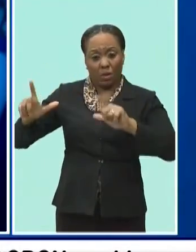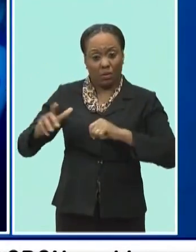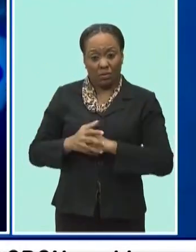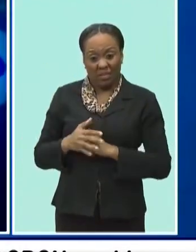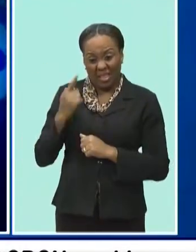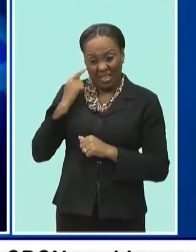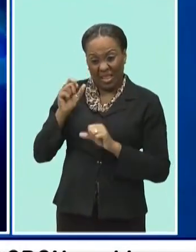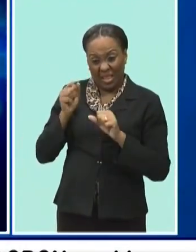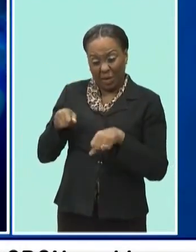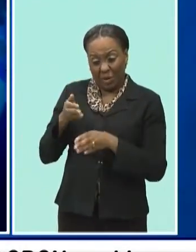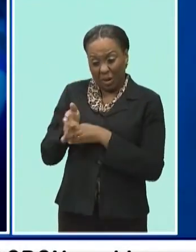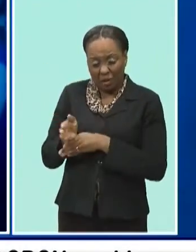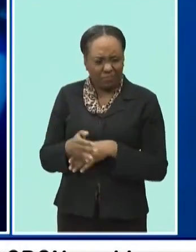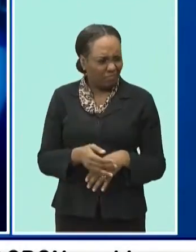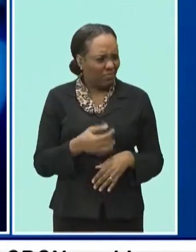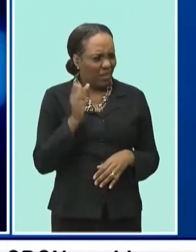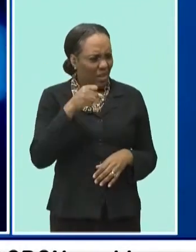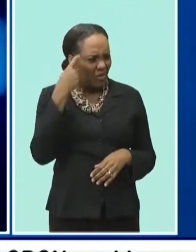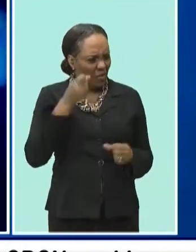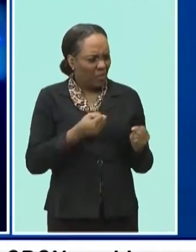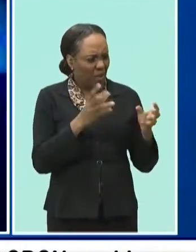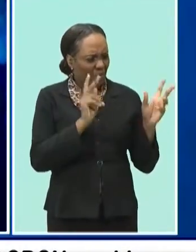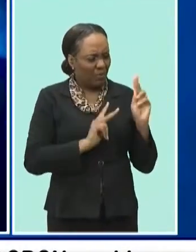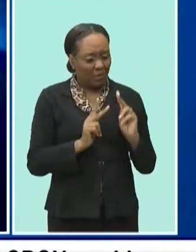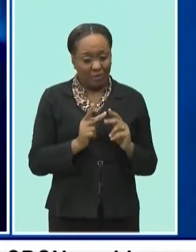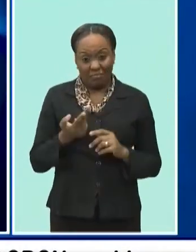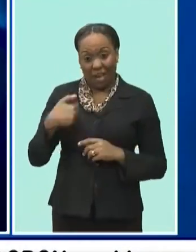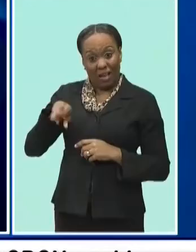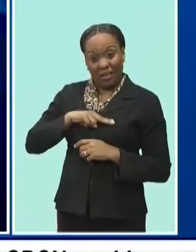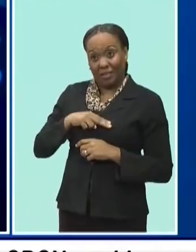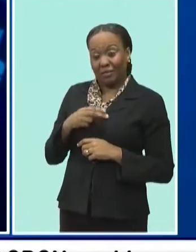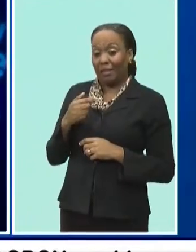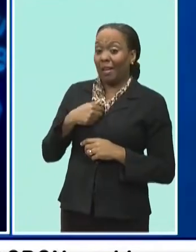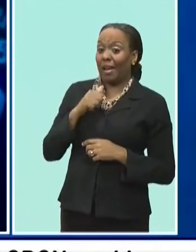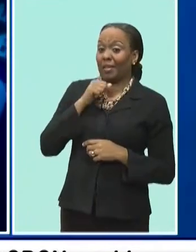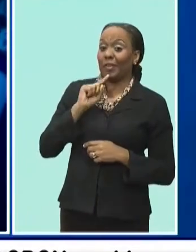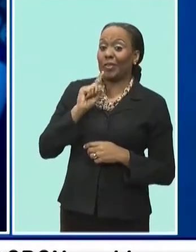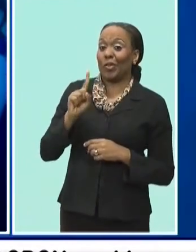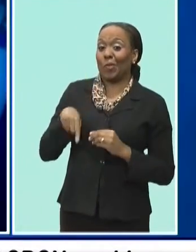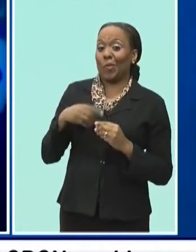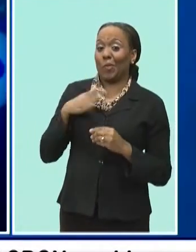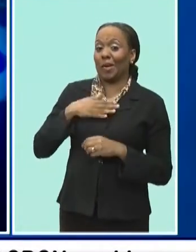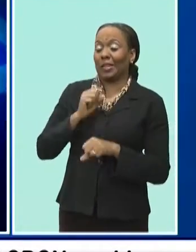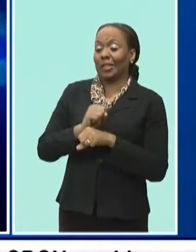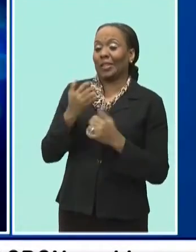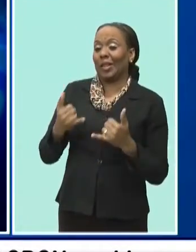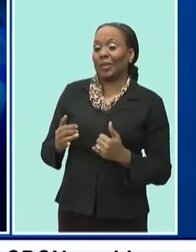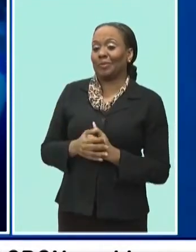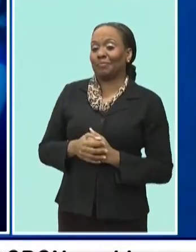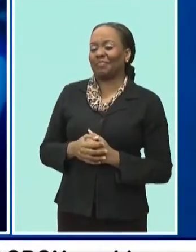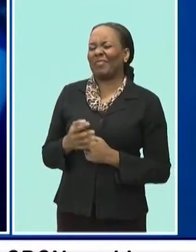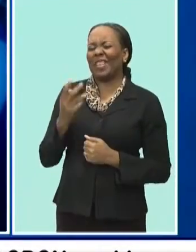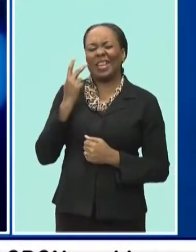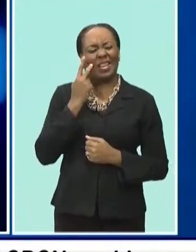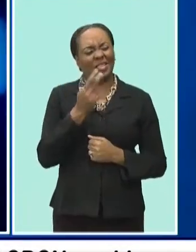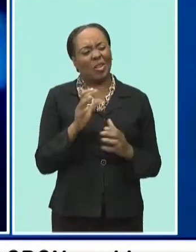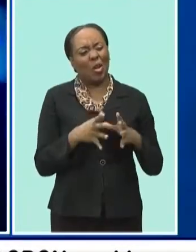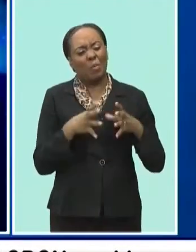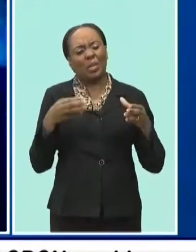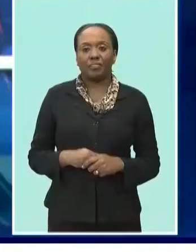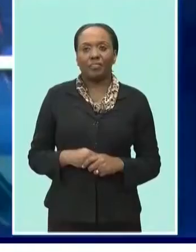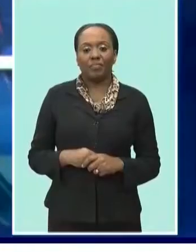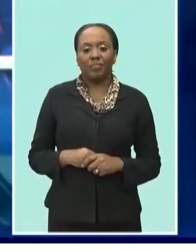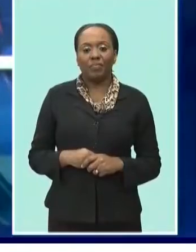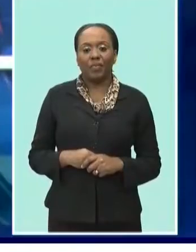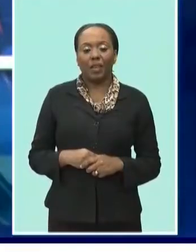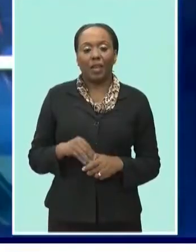career? Yeah, it is for many. So how about us? Because I'm not sure about this 9 to 5. Well, let's see what she's making first. Then we can